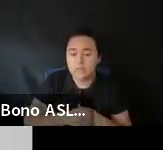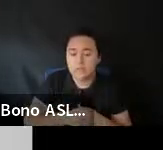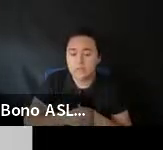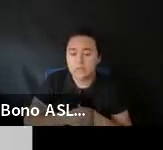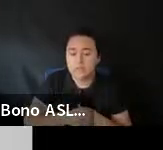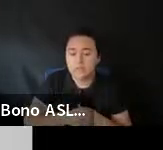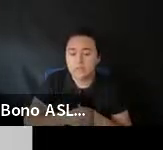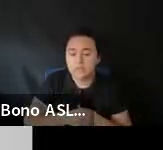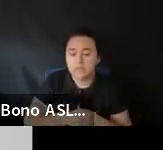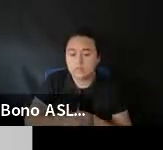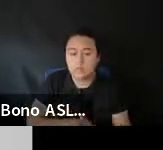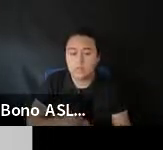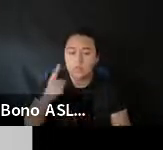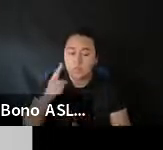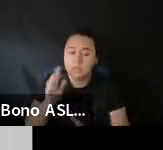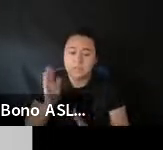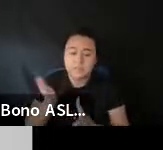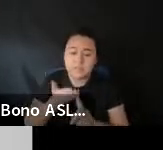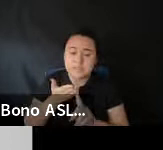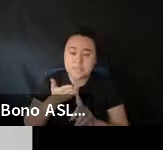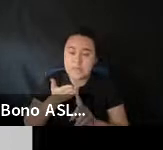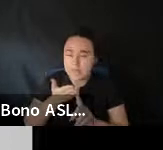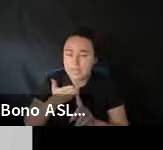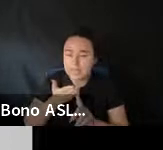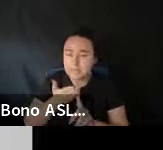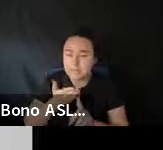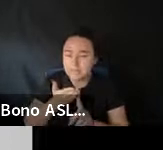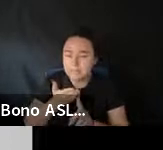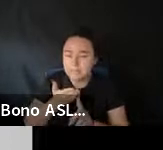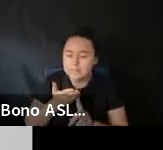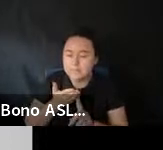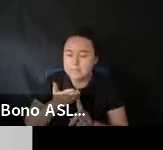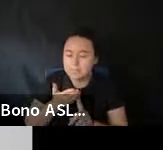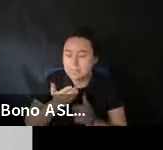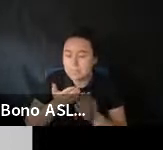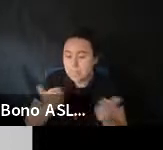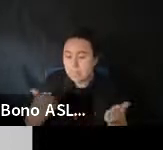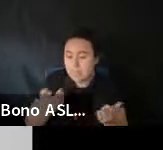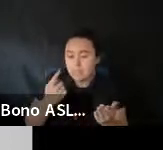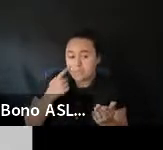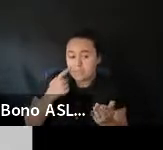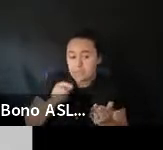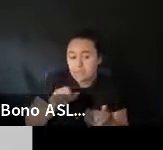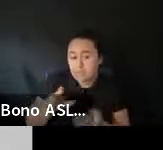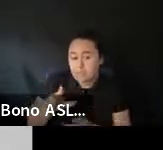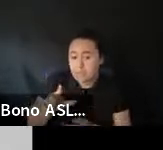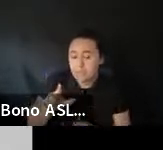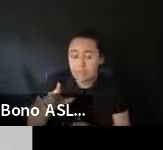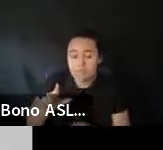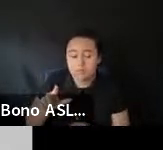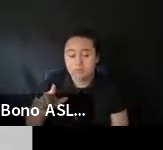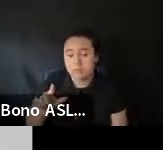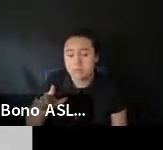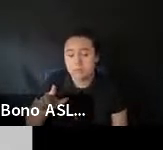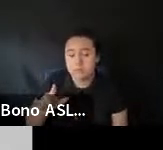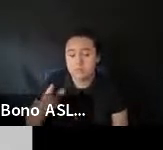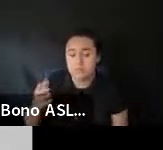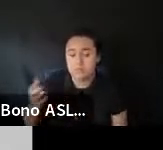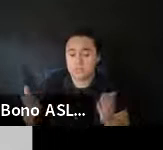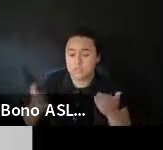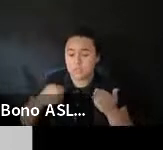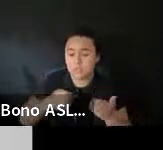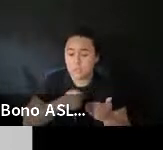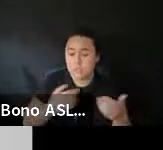Again. One. Selling point for. Not New York. For Illinois. Is that. Uh. We have a very low.